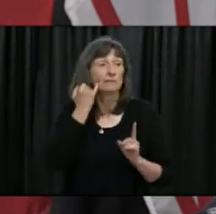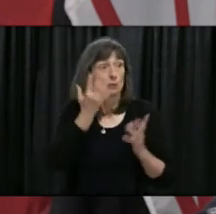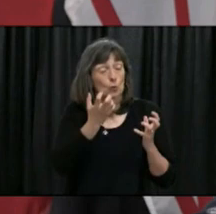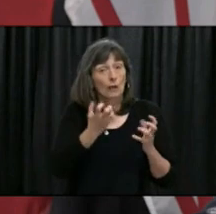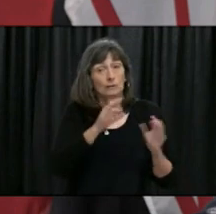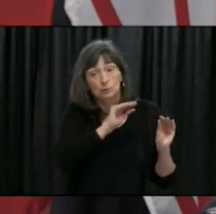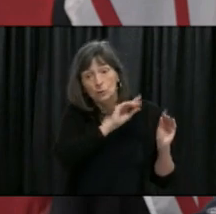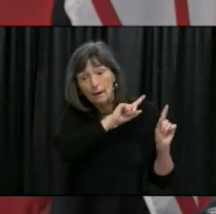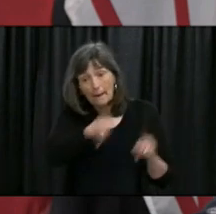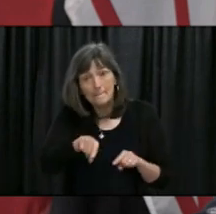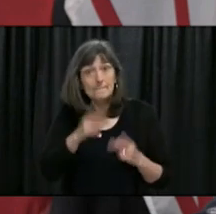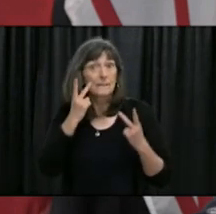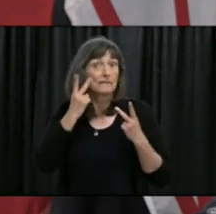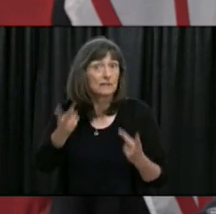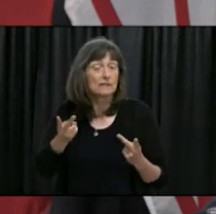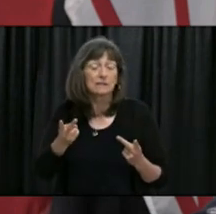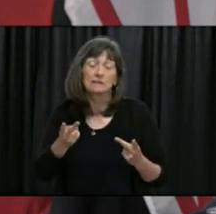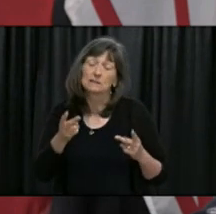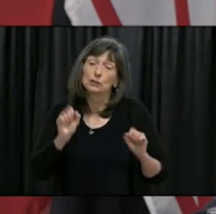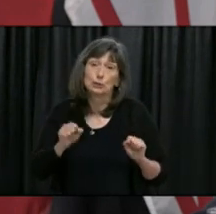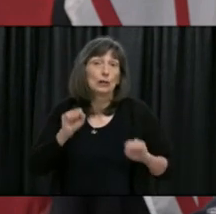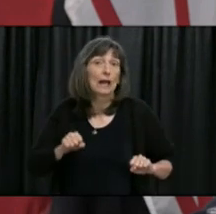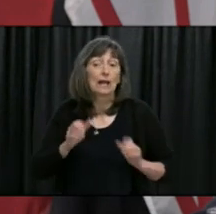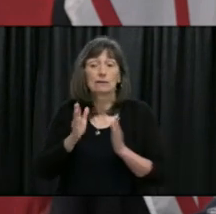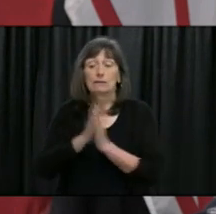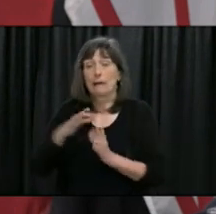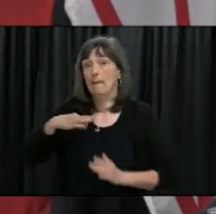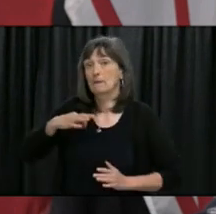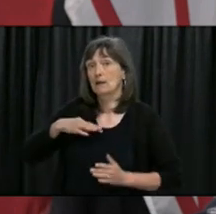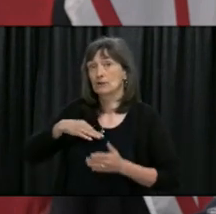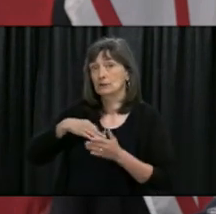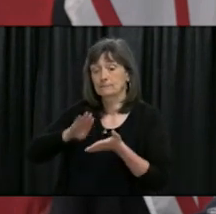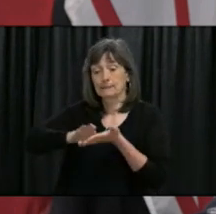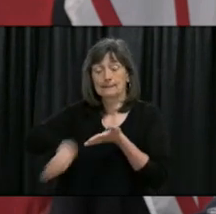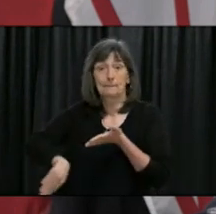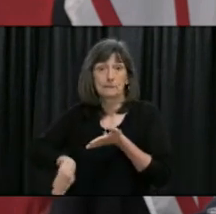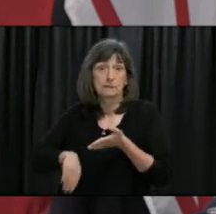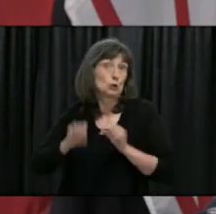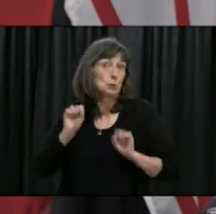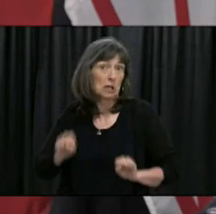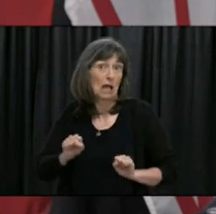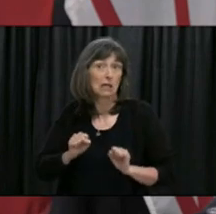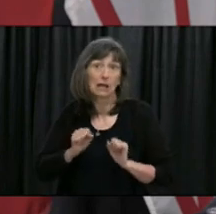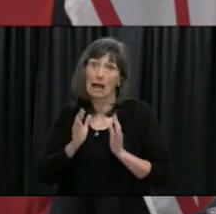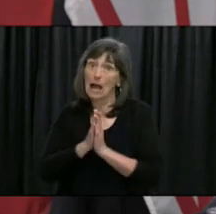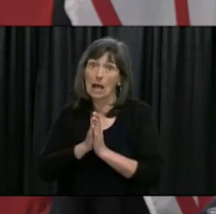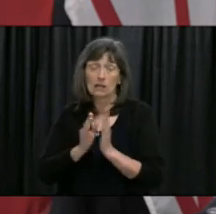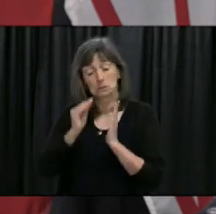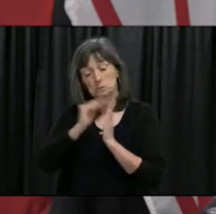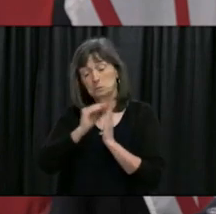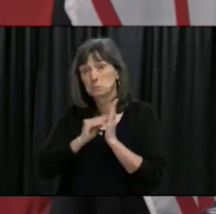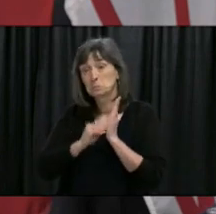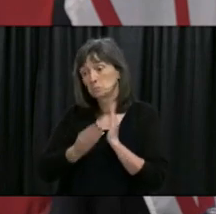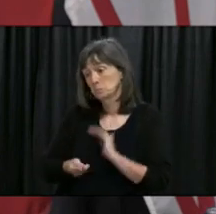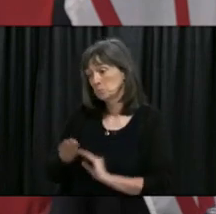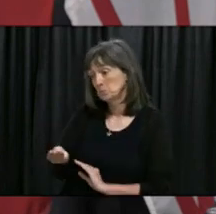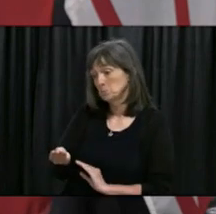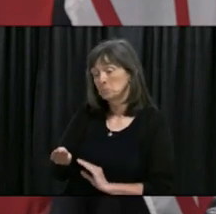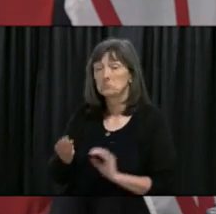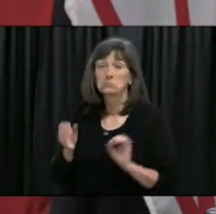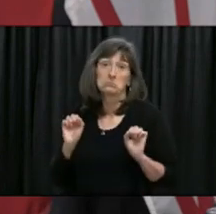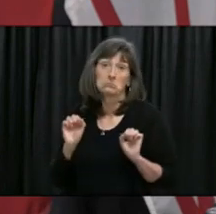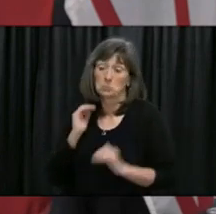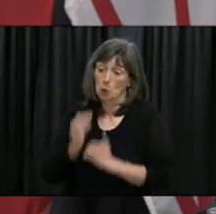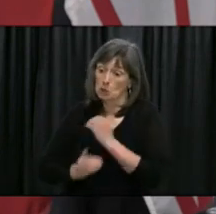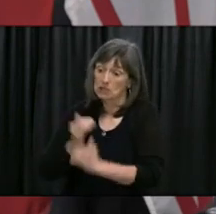through the exemption orders that you can actually write in that would be analyzed and the work would be done for those that would want to visit our province